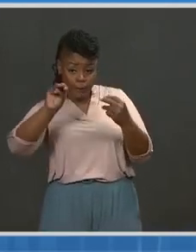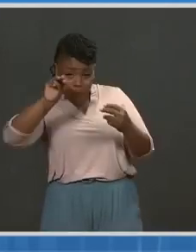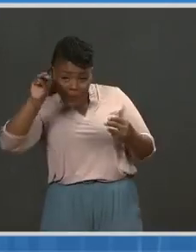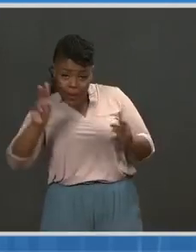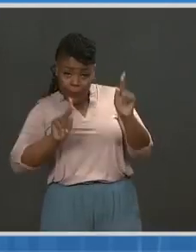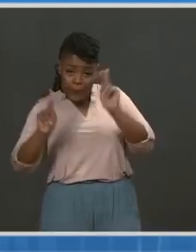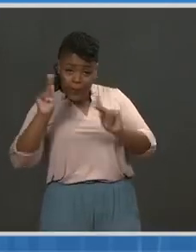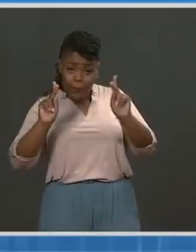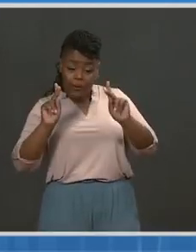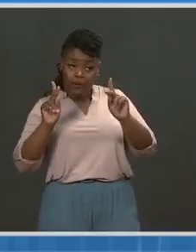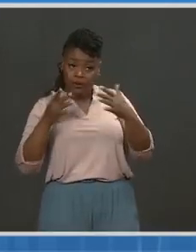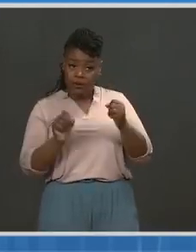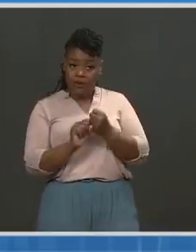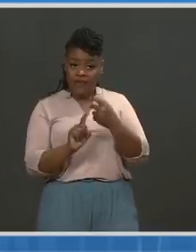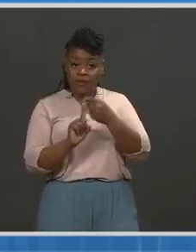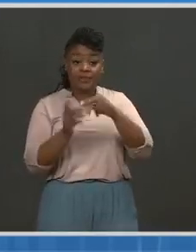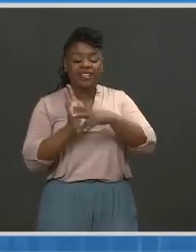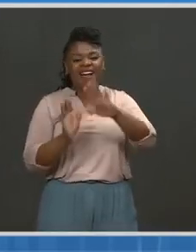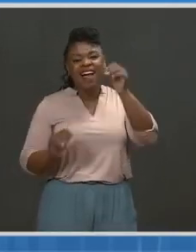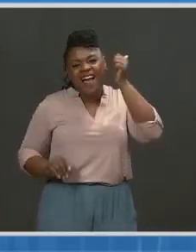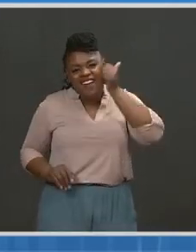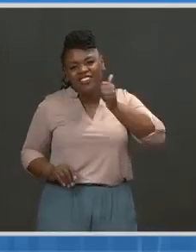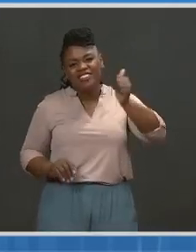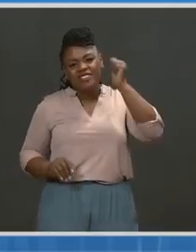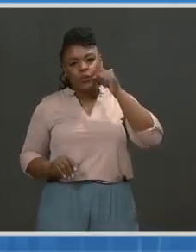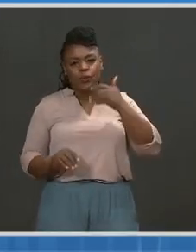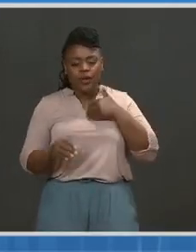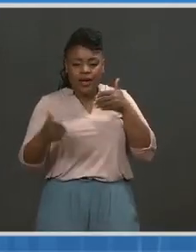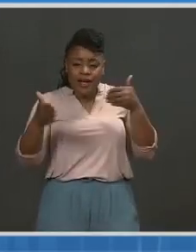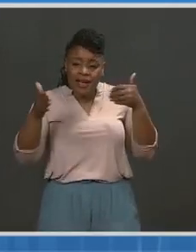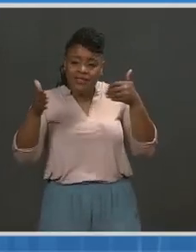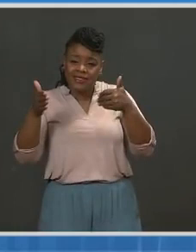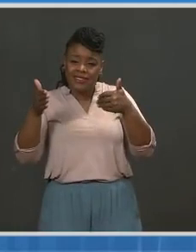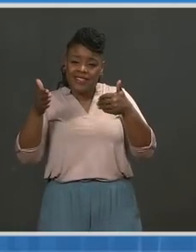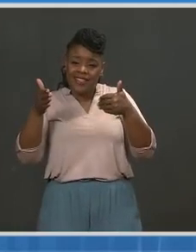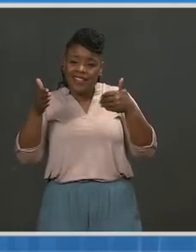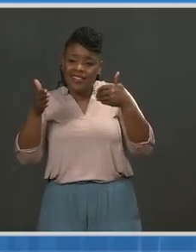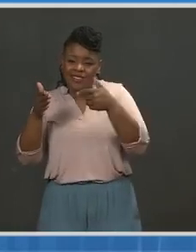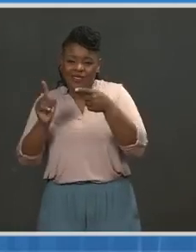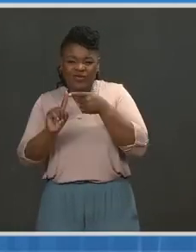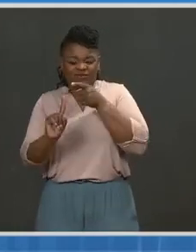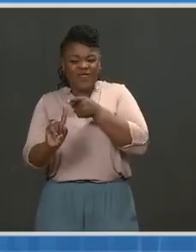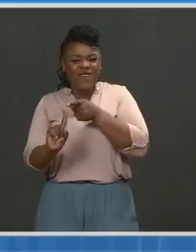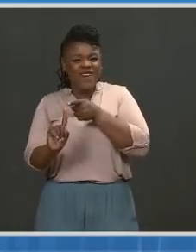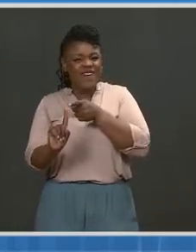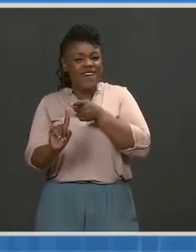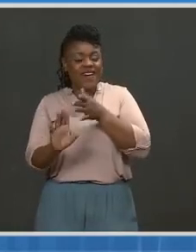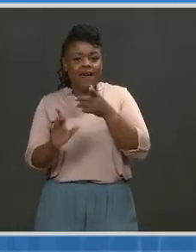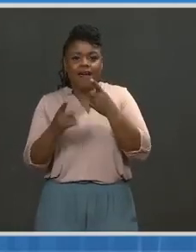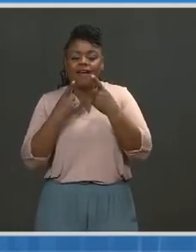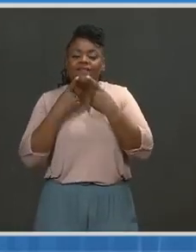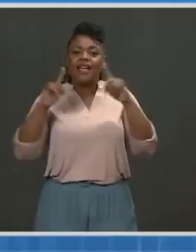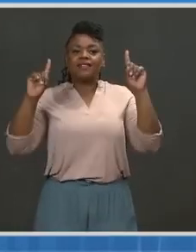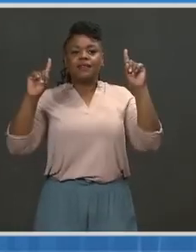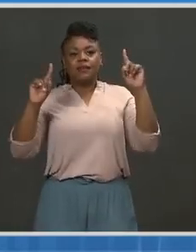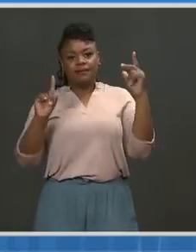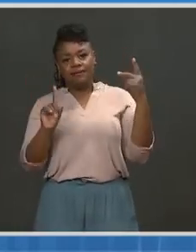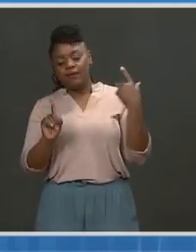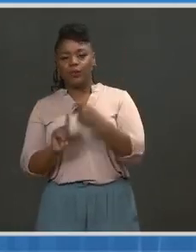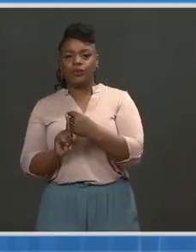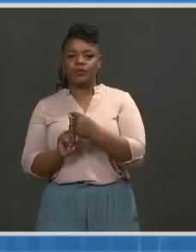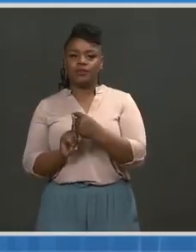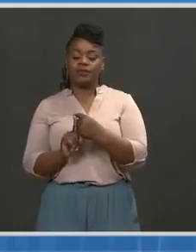people get vaccinated. So, every day we get closer and closer to that extraordinary degree of